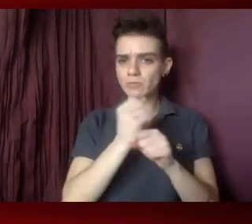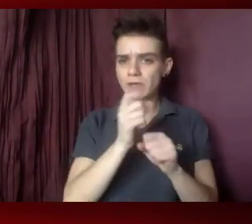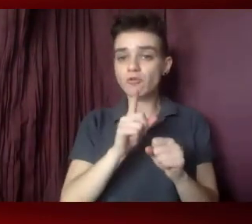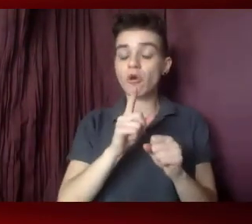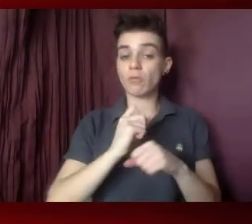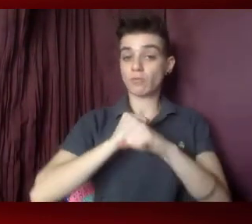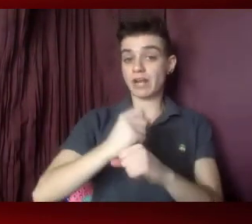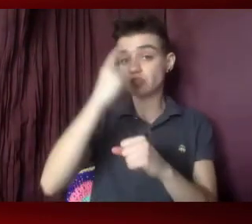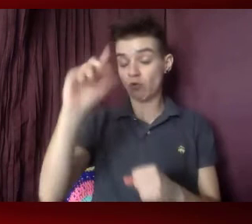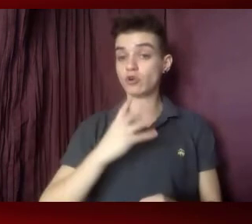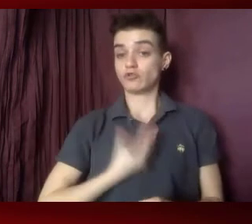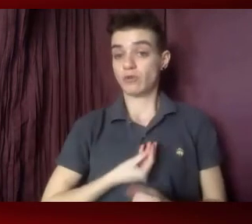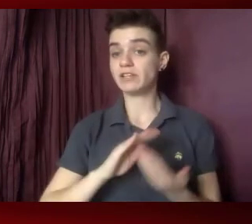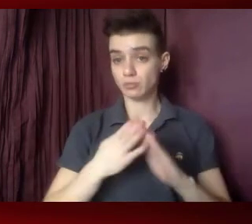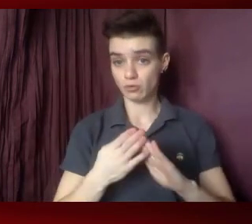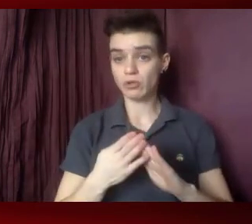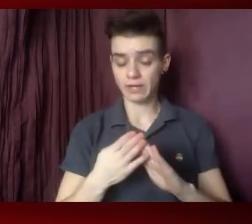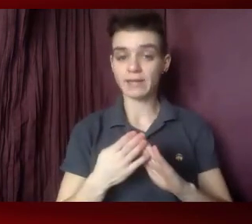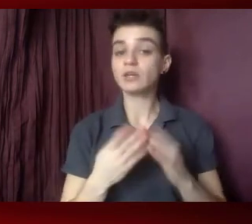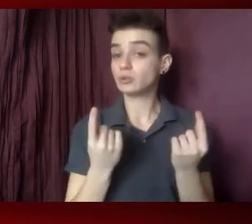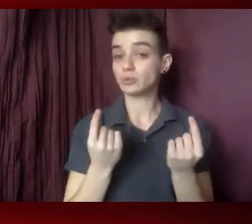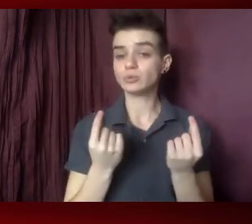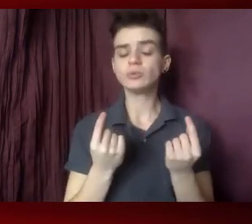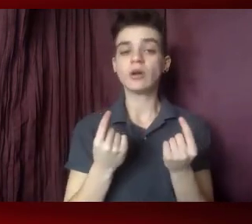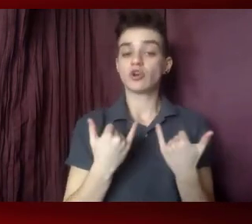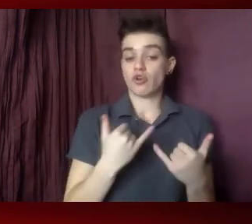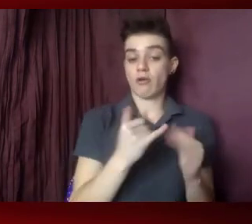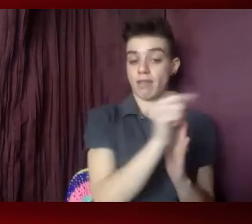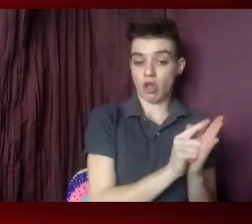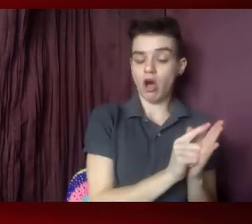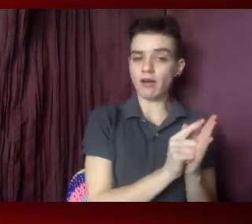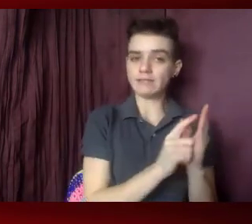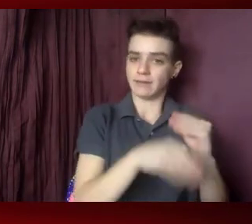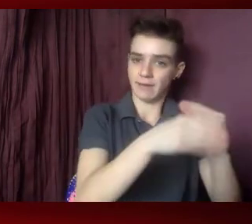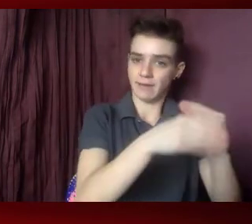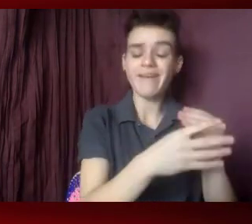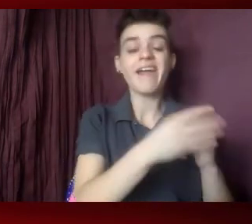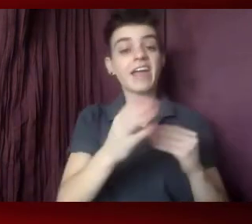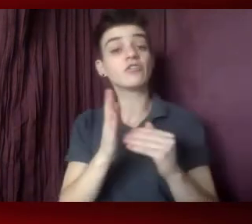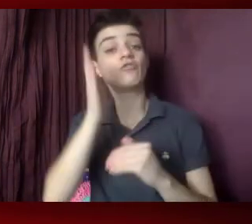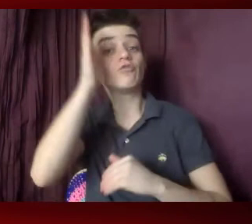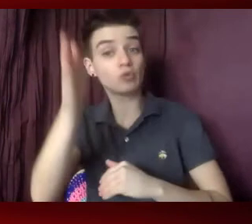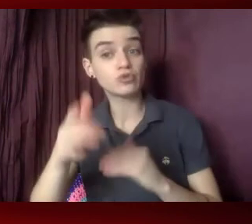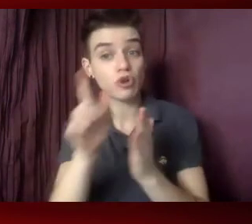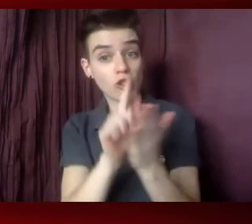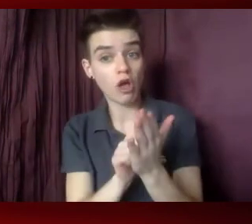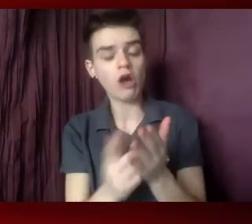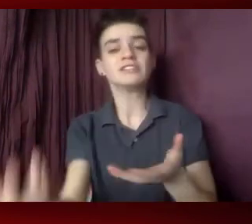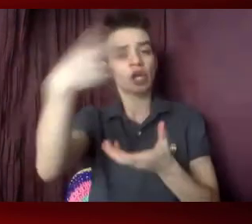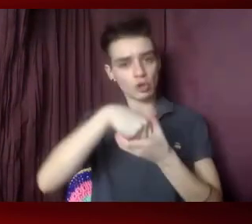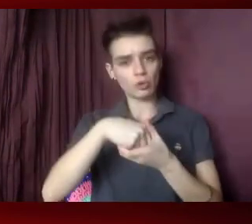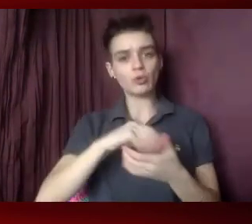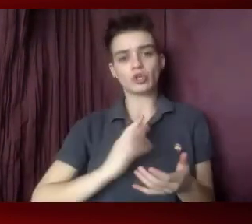transgender community by amending existing laws and ensuring future laws explicitly include people transgender